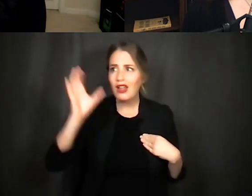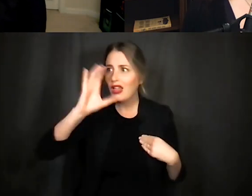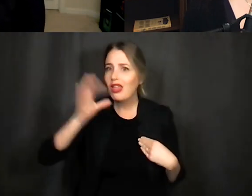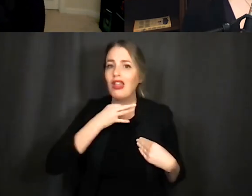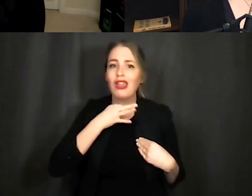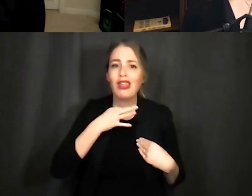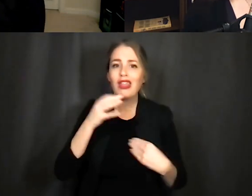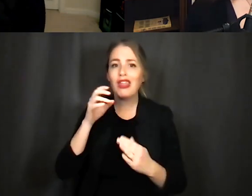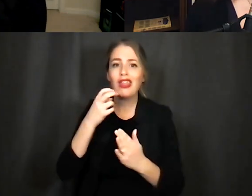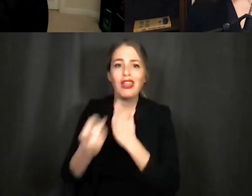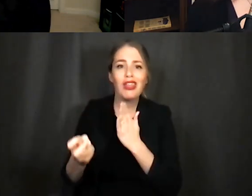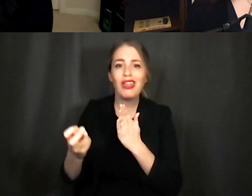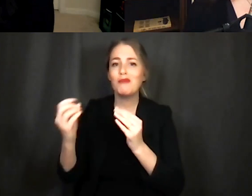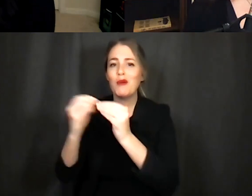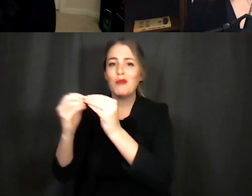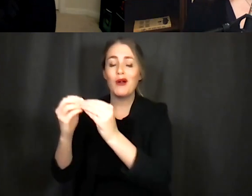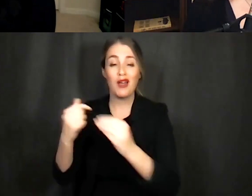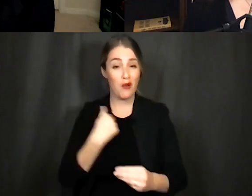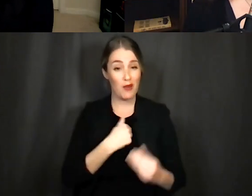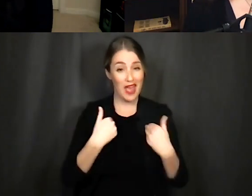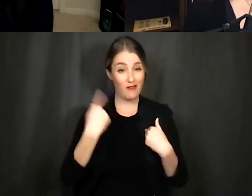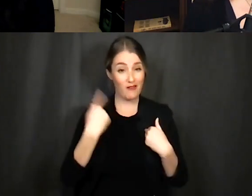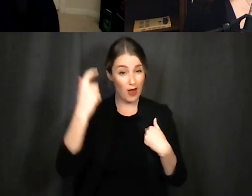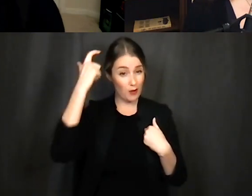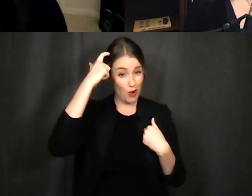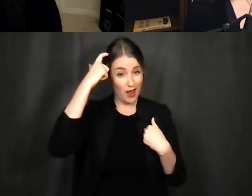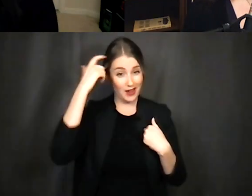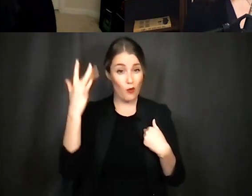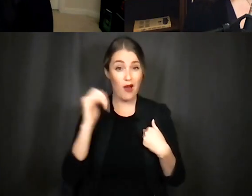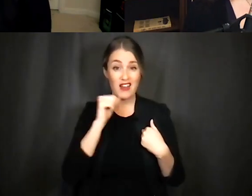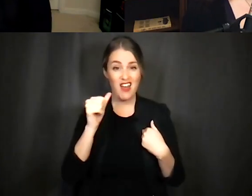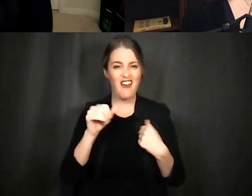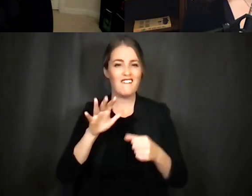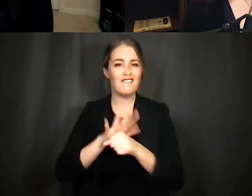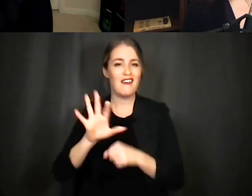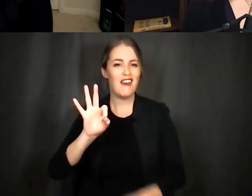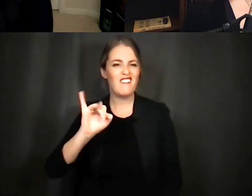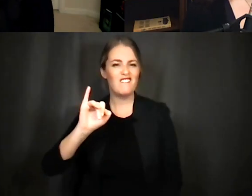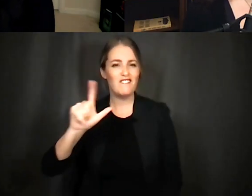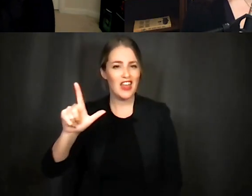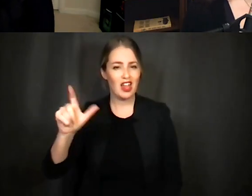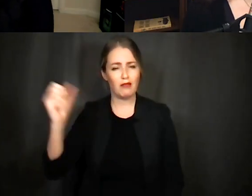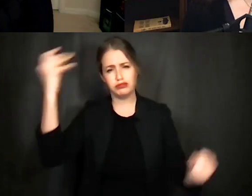so yeah we've only got one brain might as well fill it that's my that's my take on it